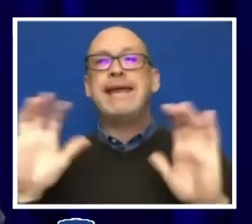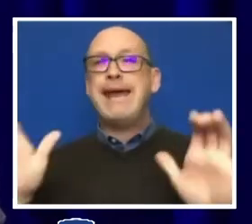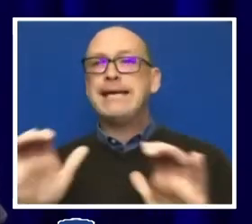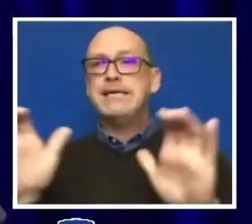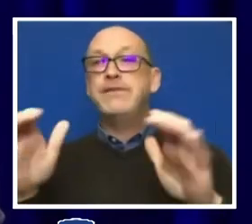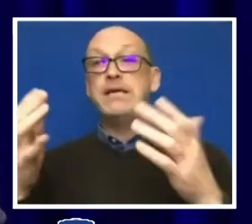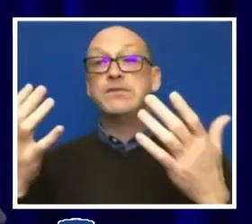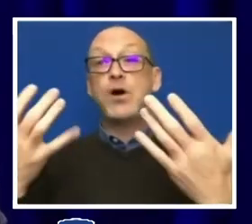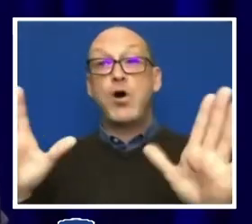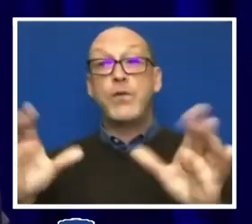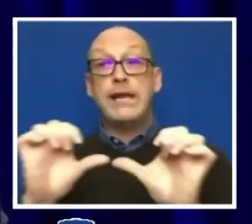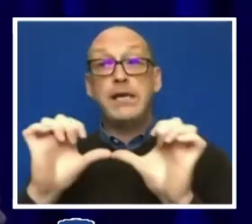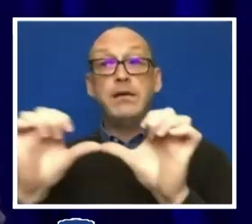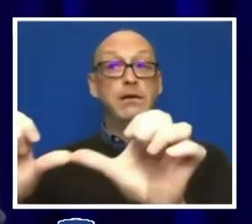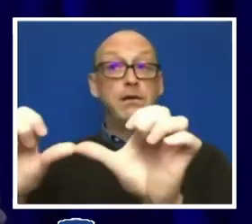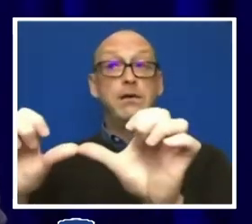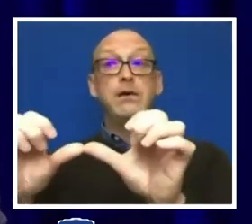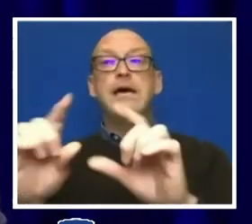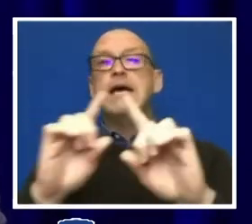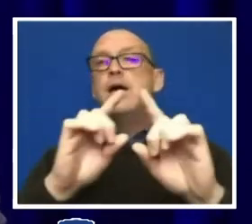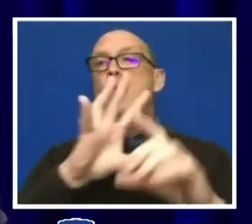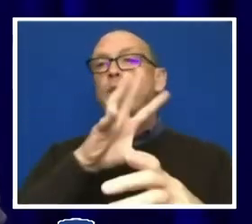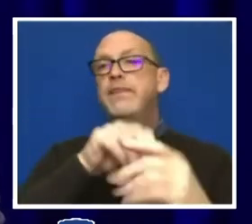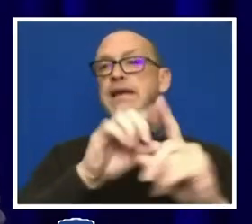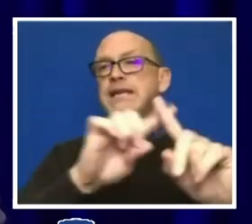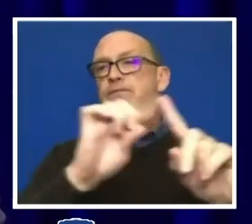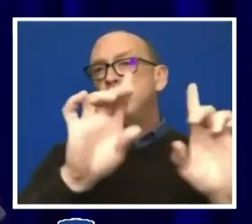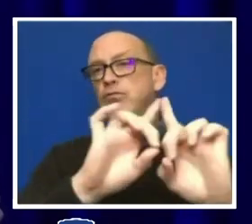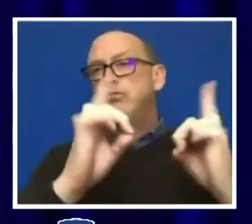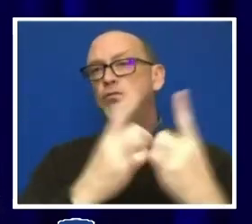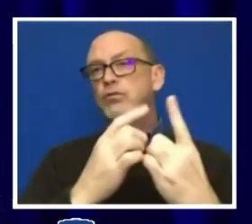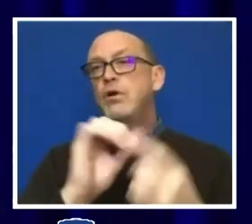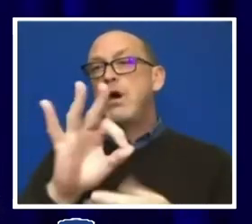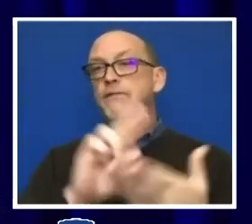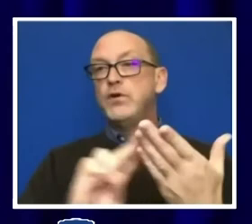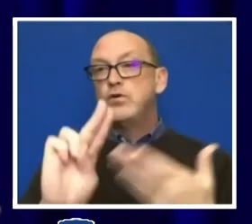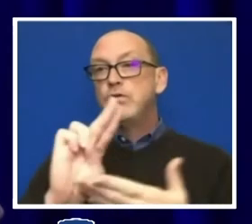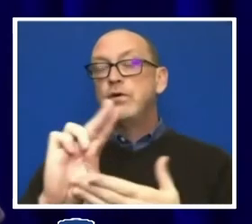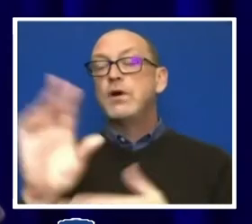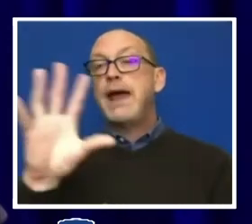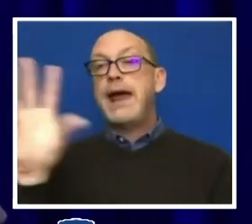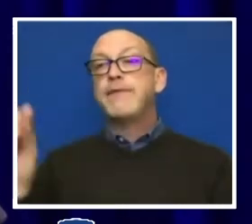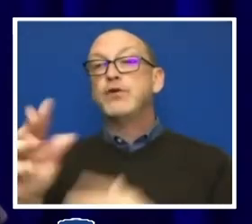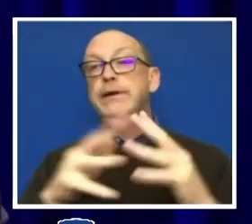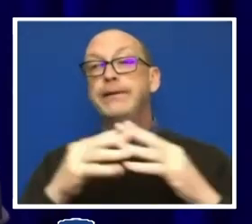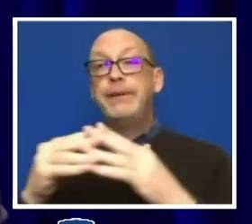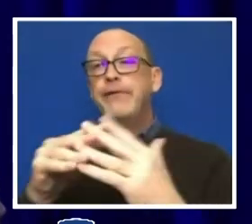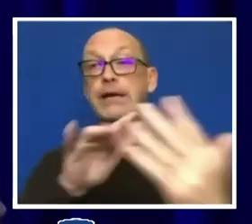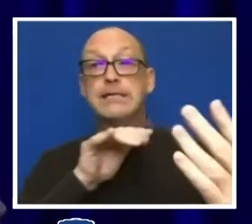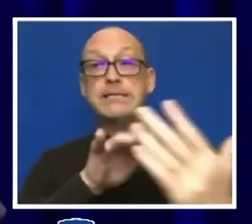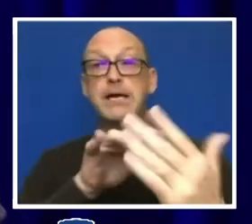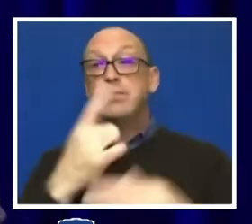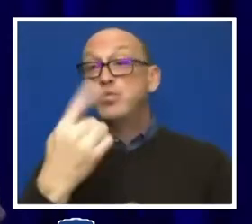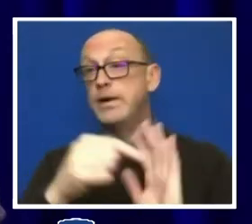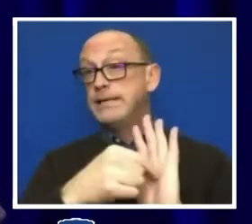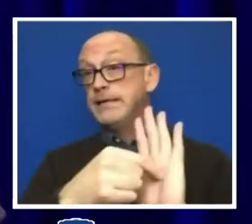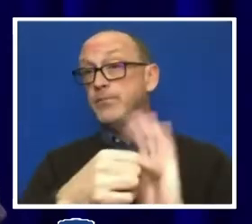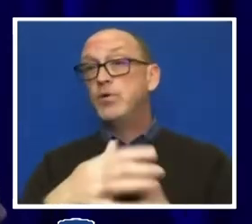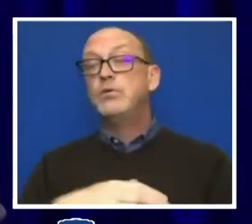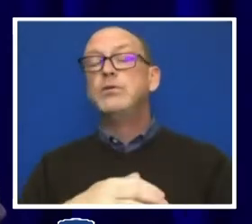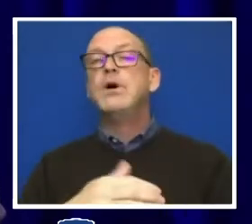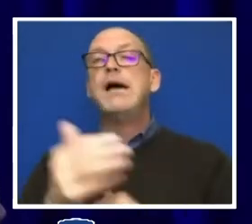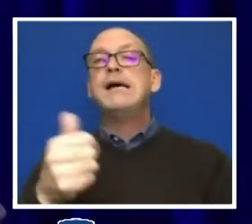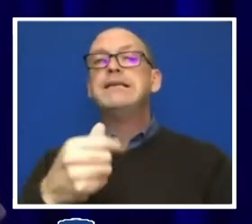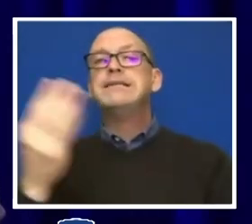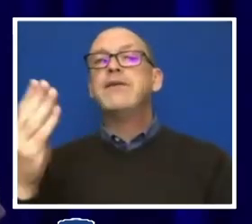within different departments of the universities. African American studies is an example. There are several others.